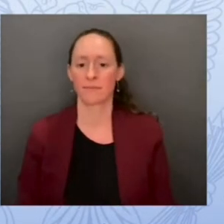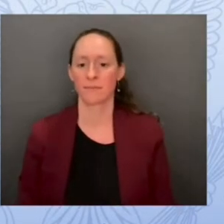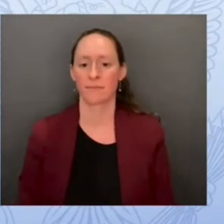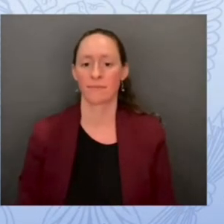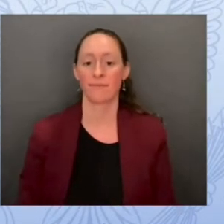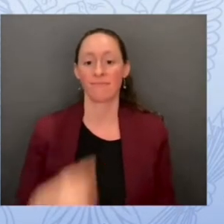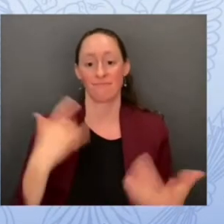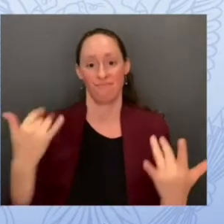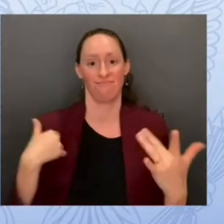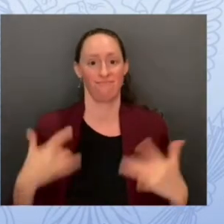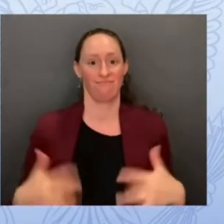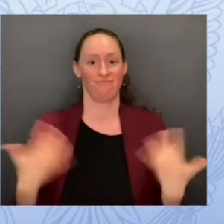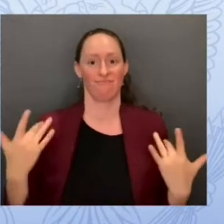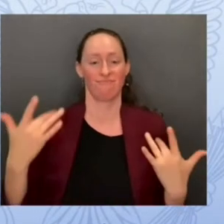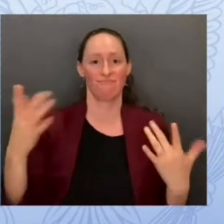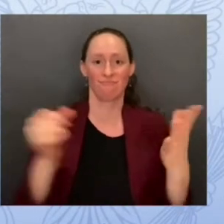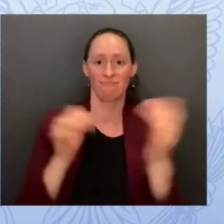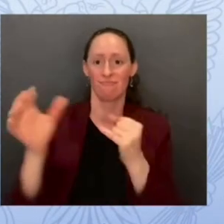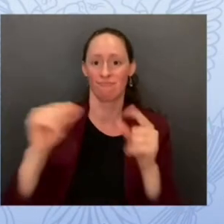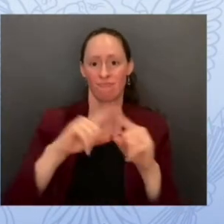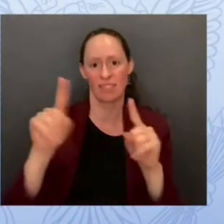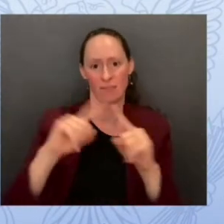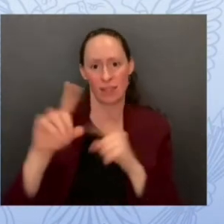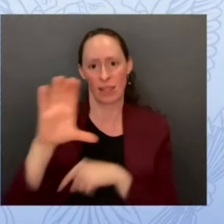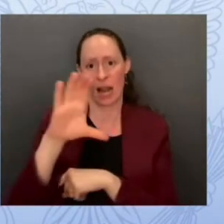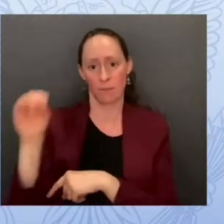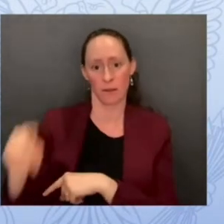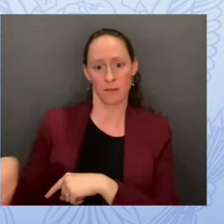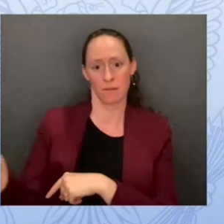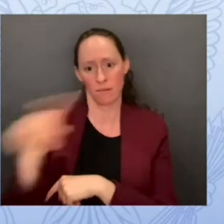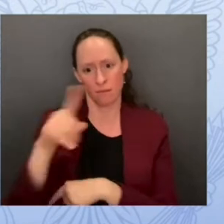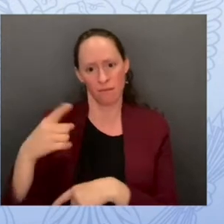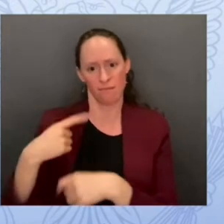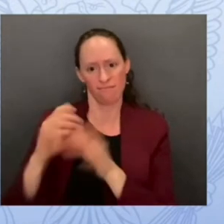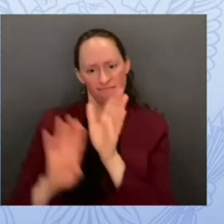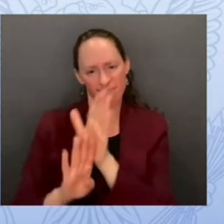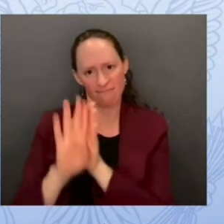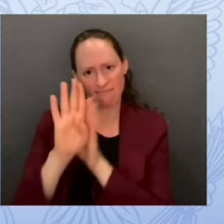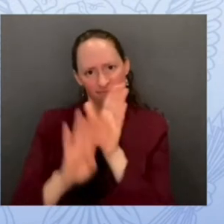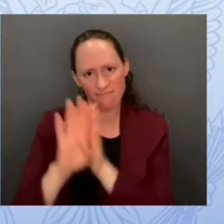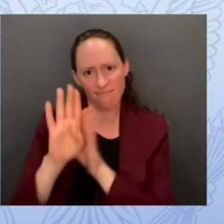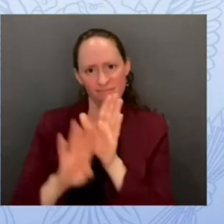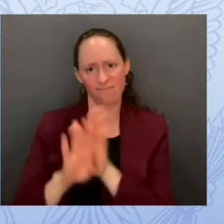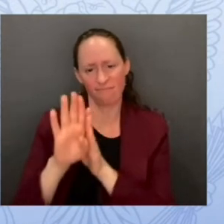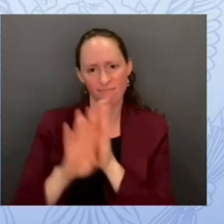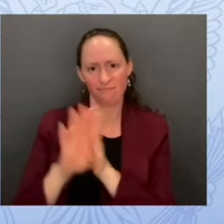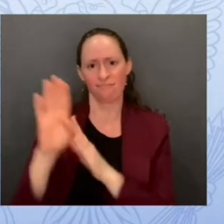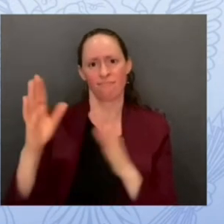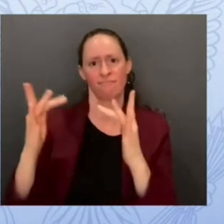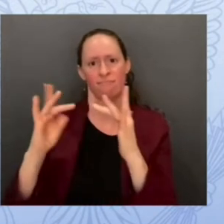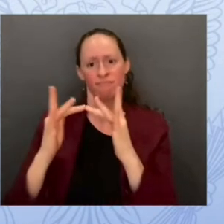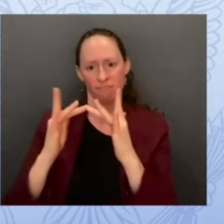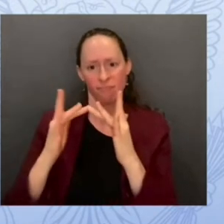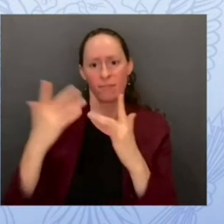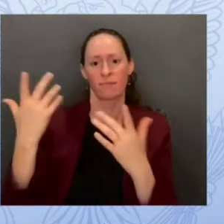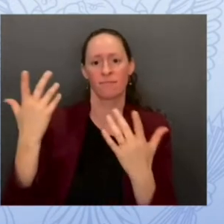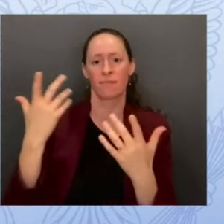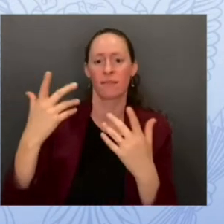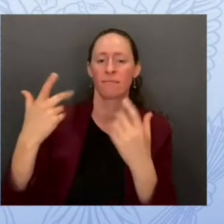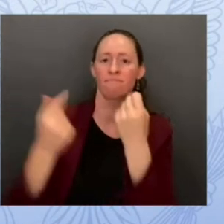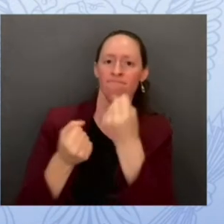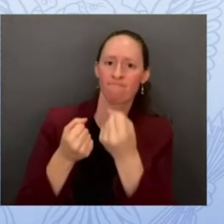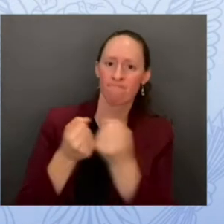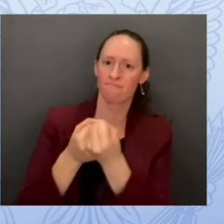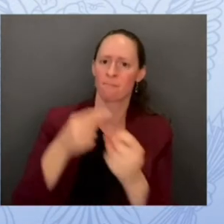they are making in support of cyber security in k-12 schools i'll start with introducing kim majoris